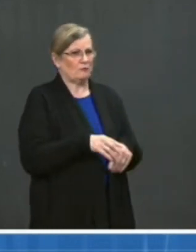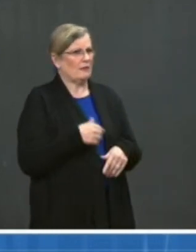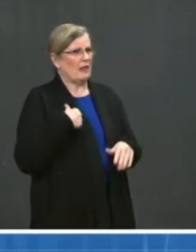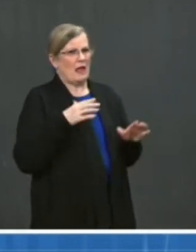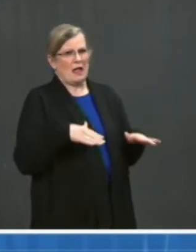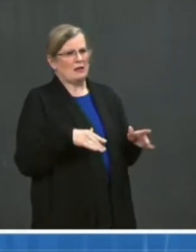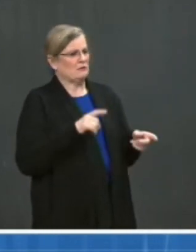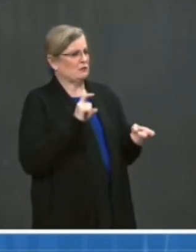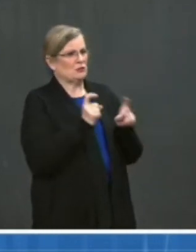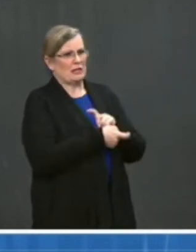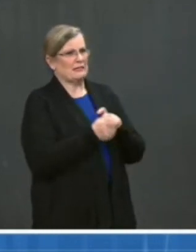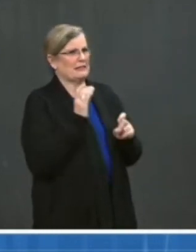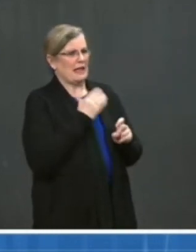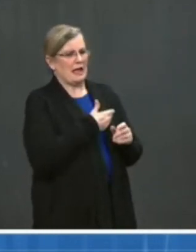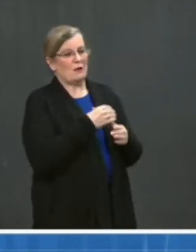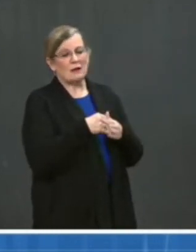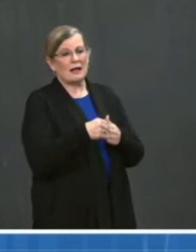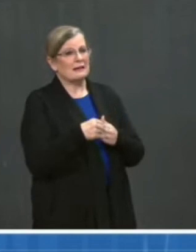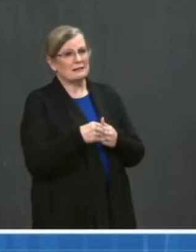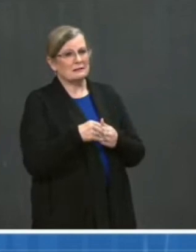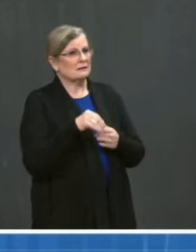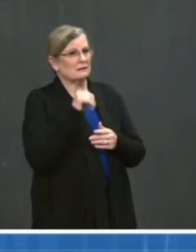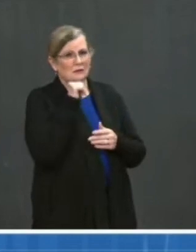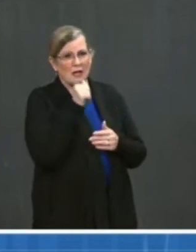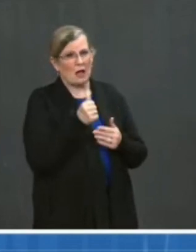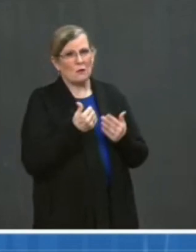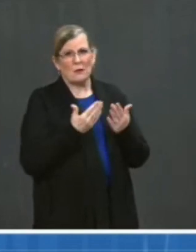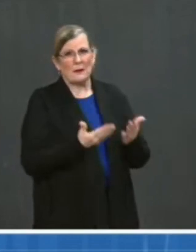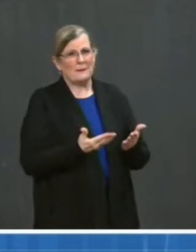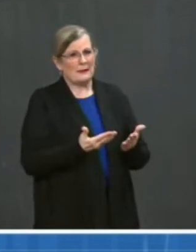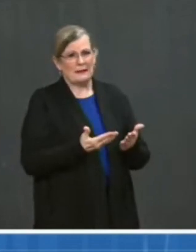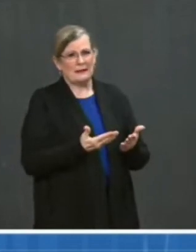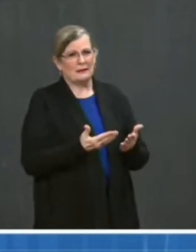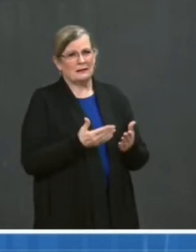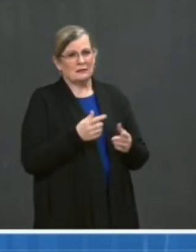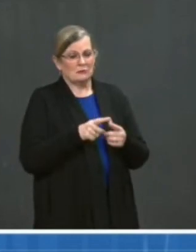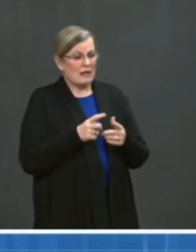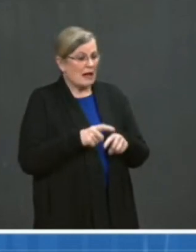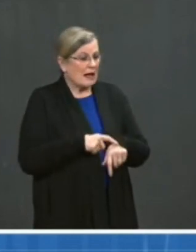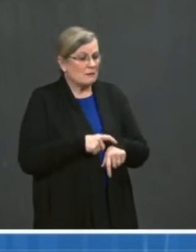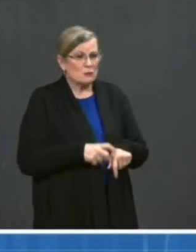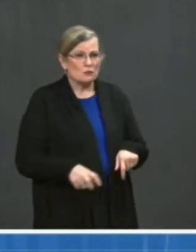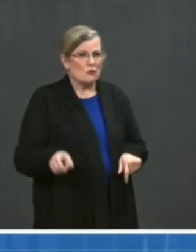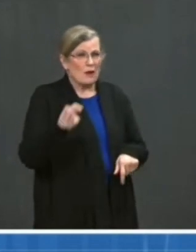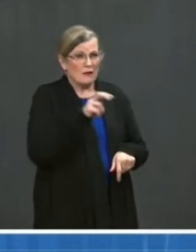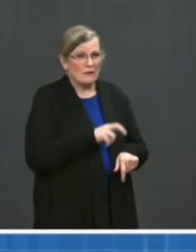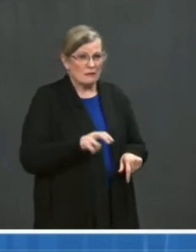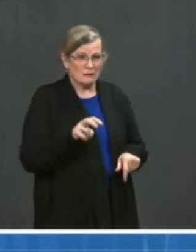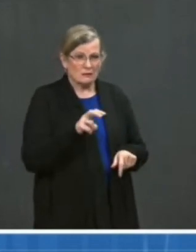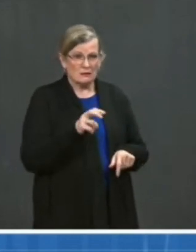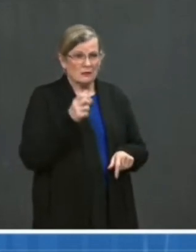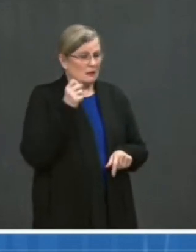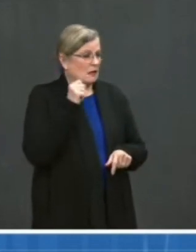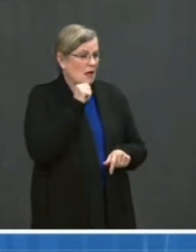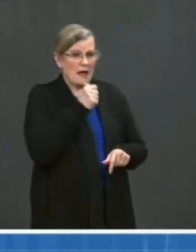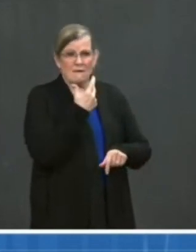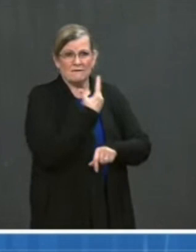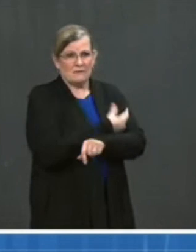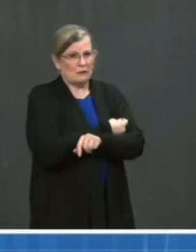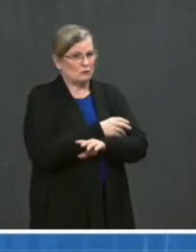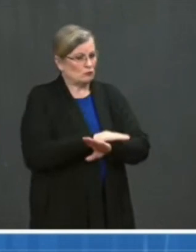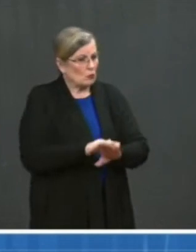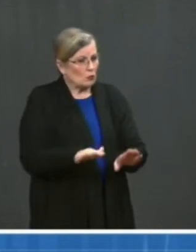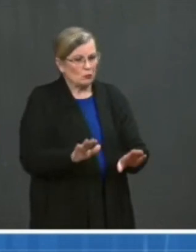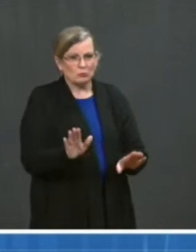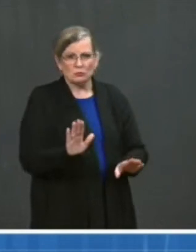especially for unvaccinated individuals. Our guidance on unvaccinated individuals really is to limit travel to only essential